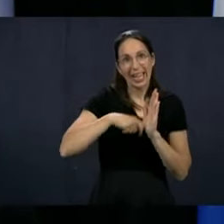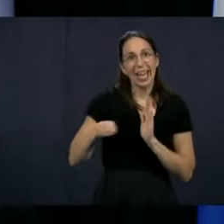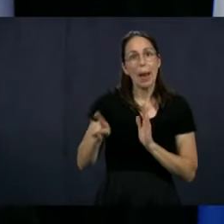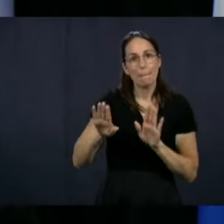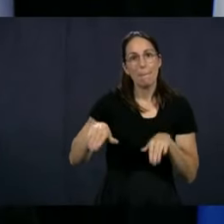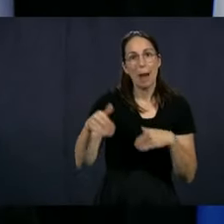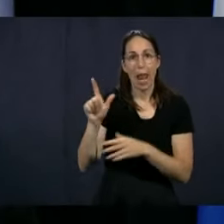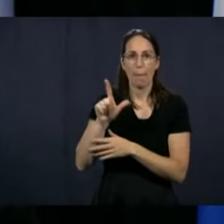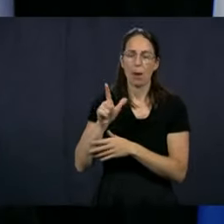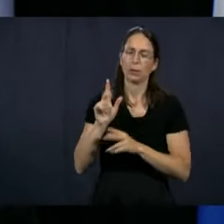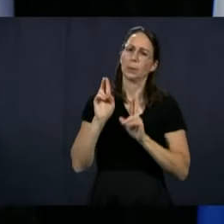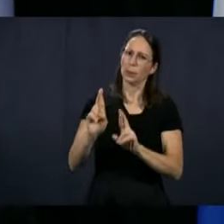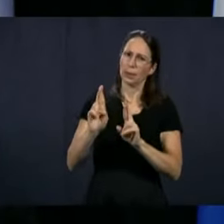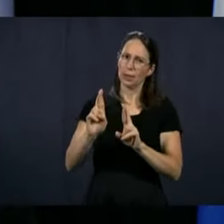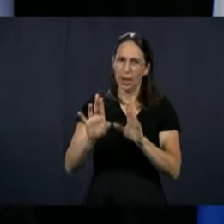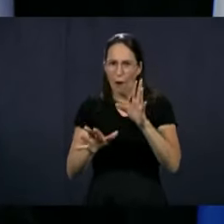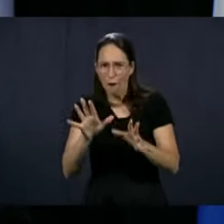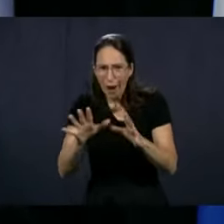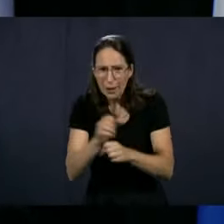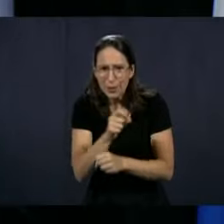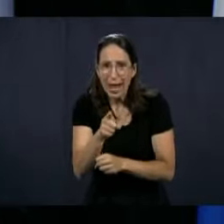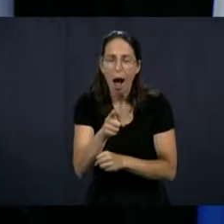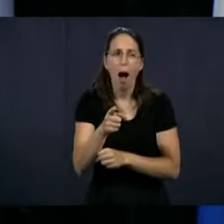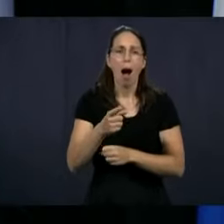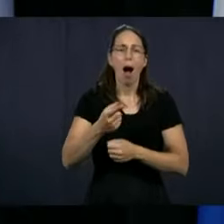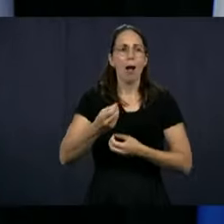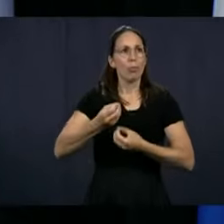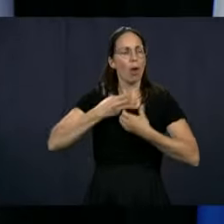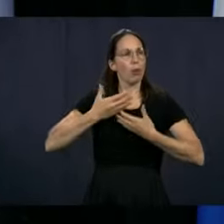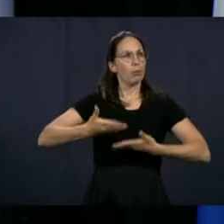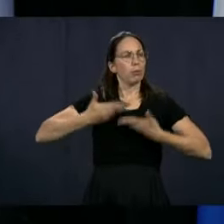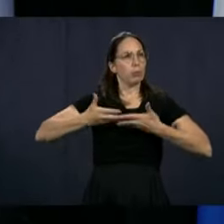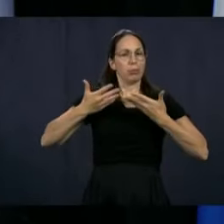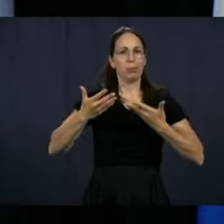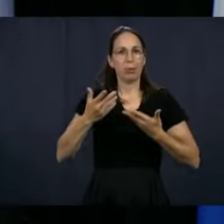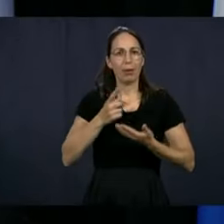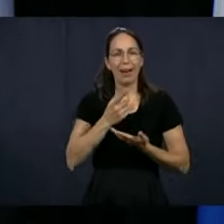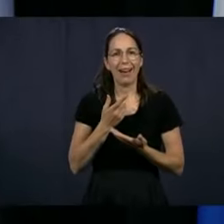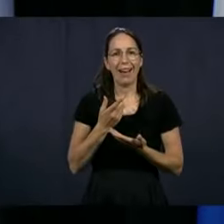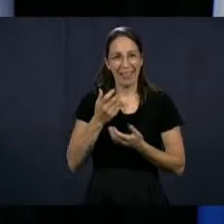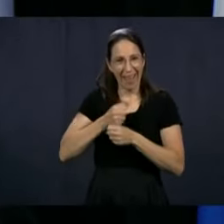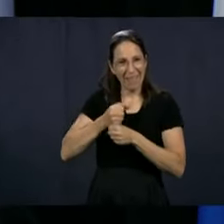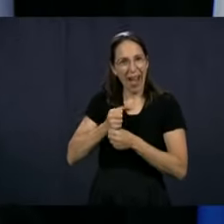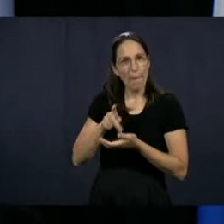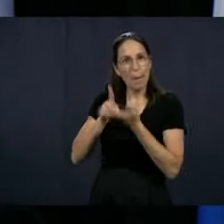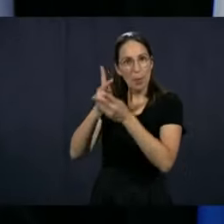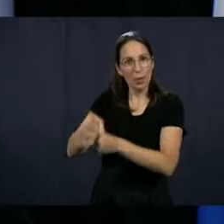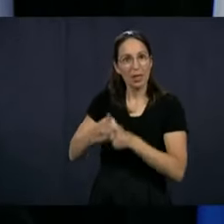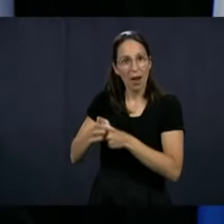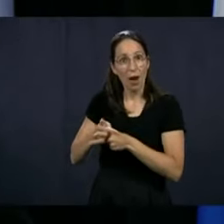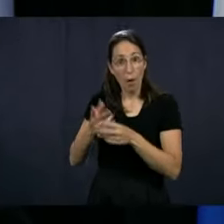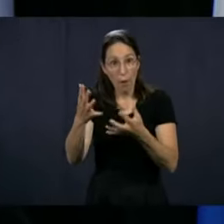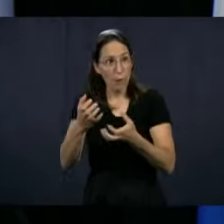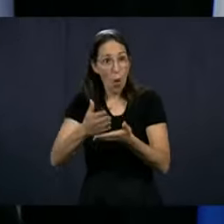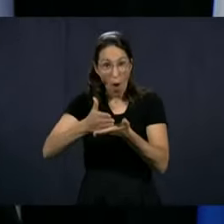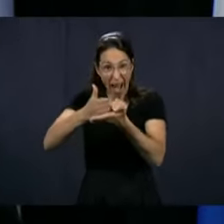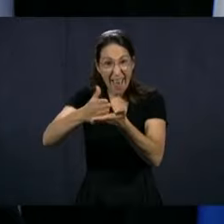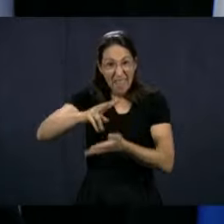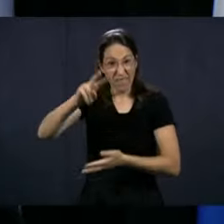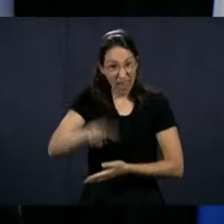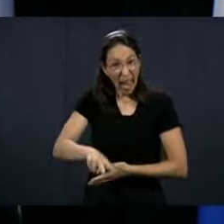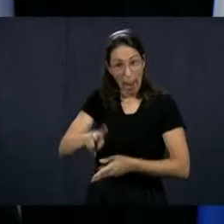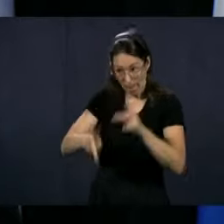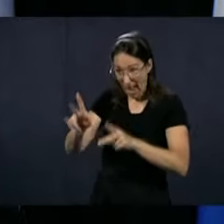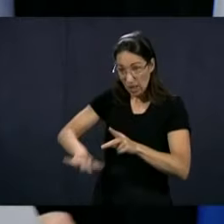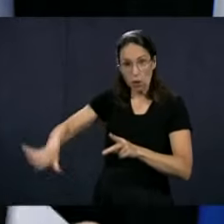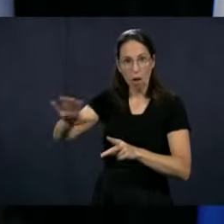that it will convince you that it can be very rewarding and very gratifying, that work if you want to make a difference in